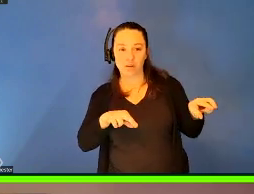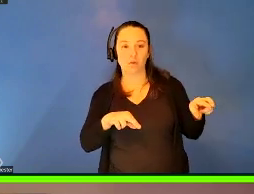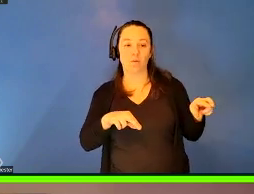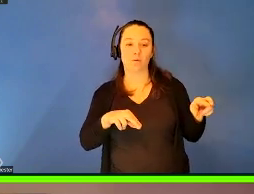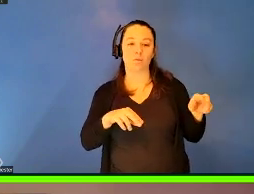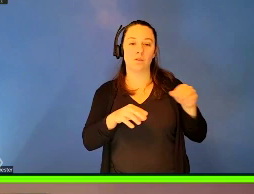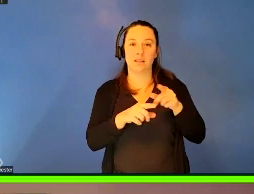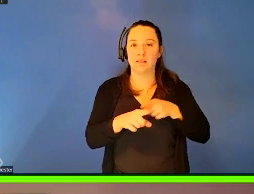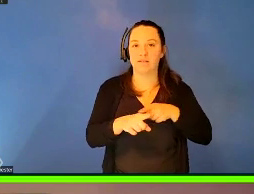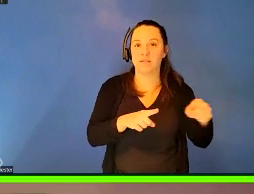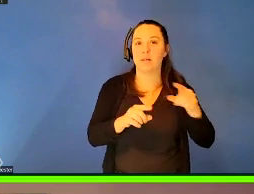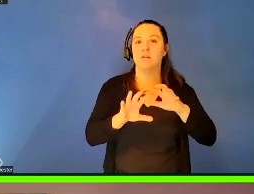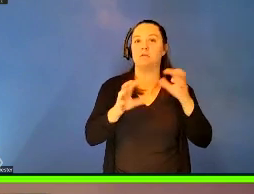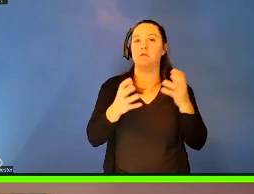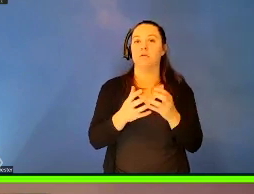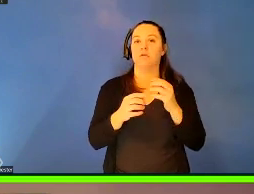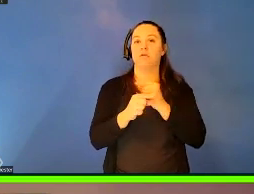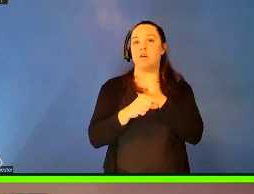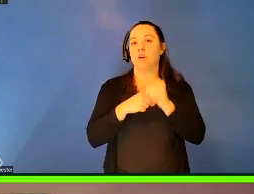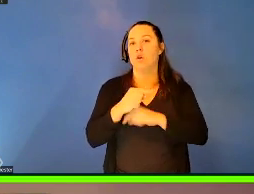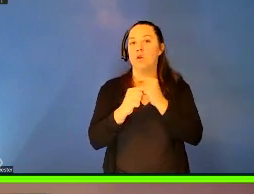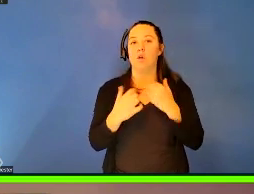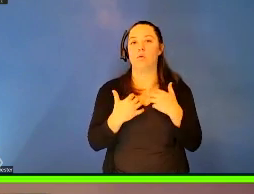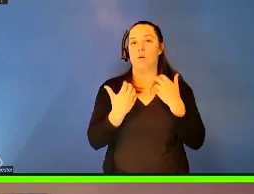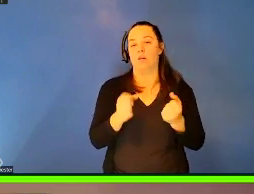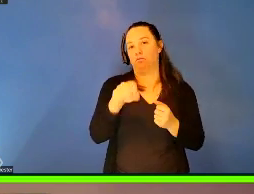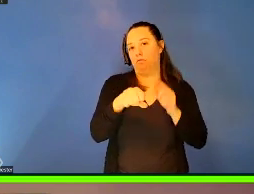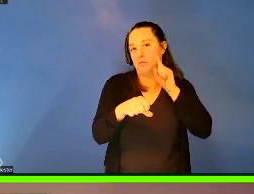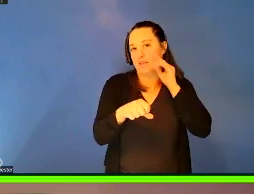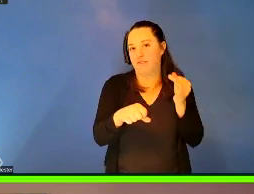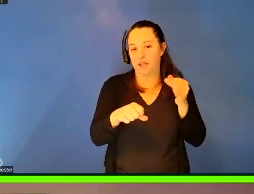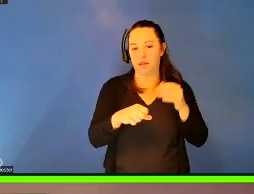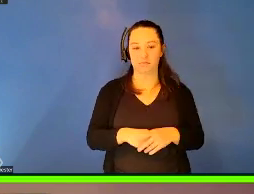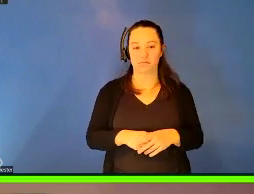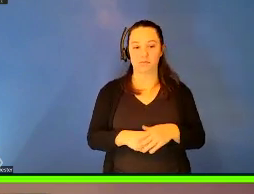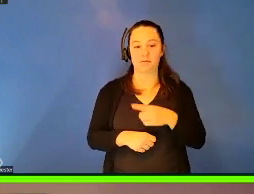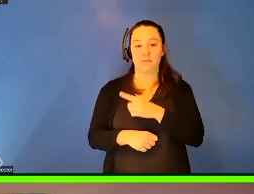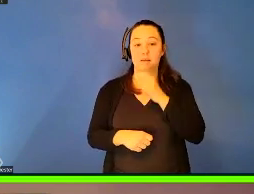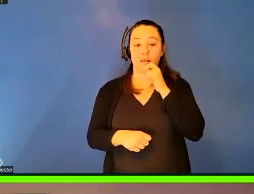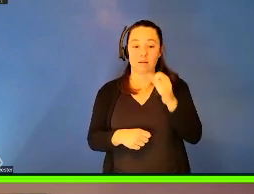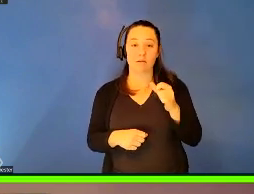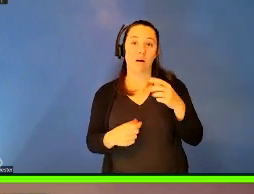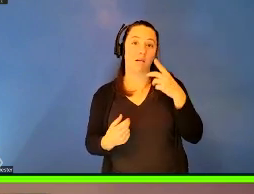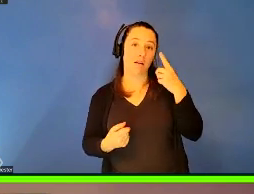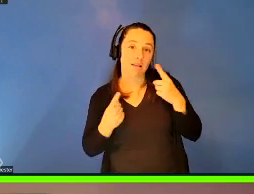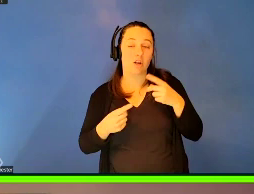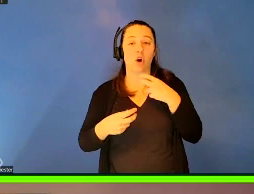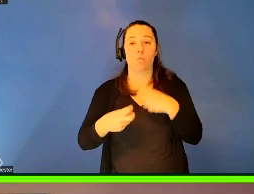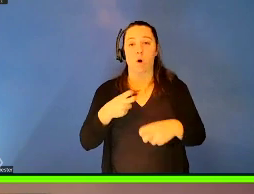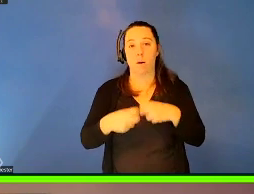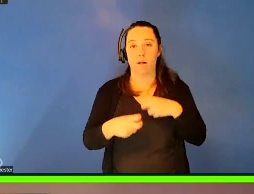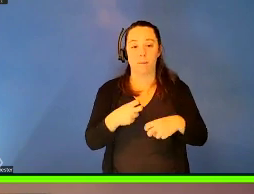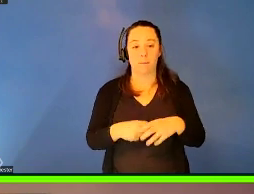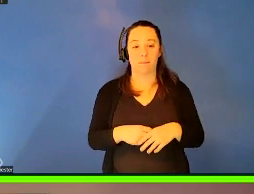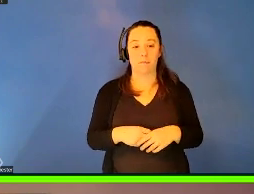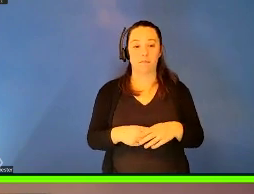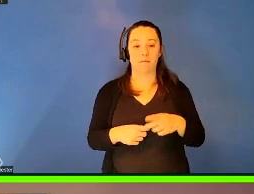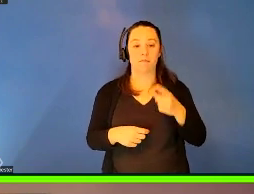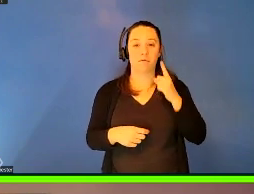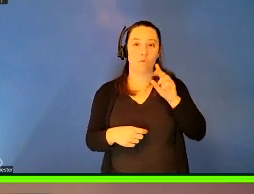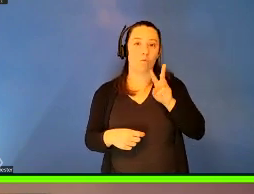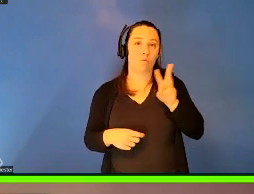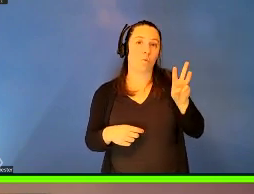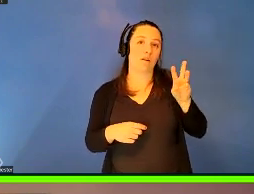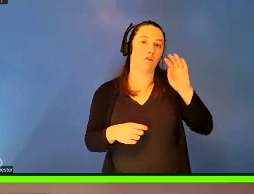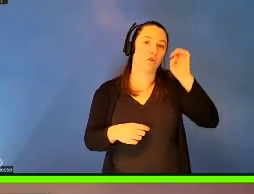health. Absolutely. Absolutely. Um, it is not considered a problem of, um, Western Europe and North